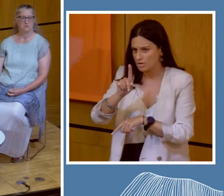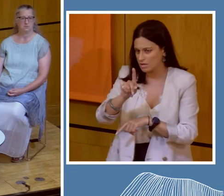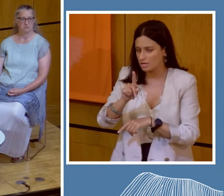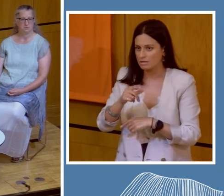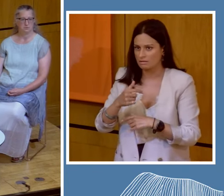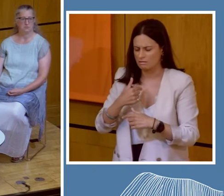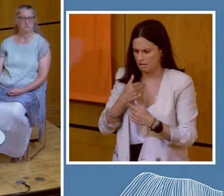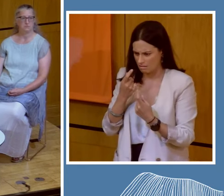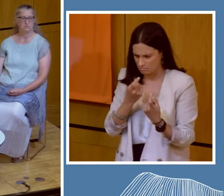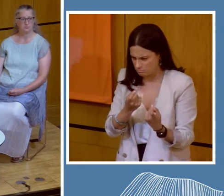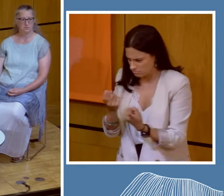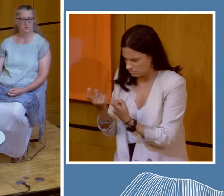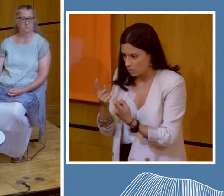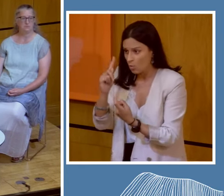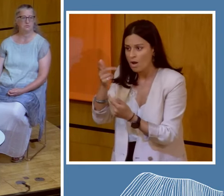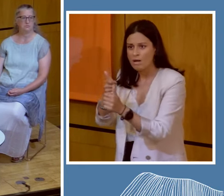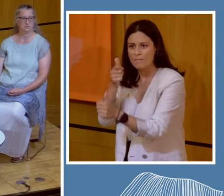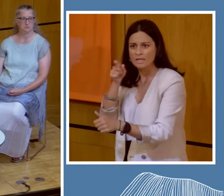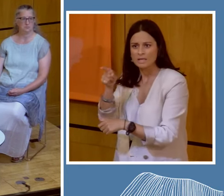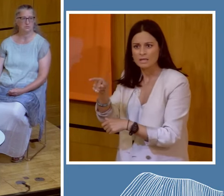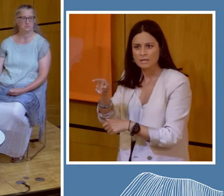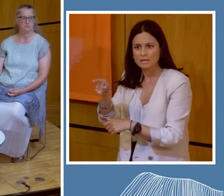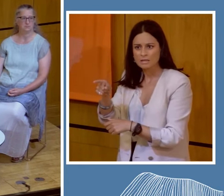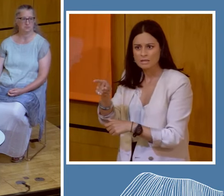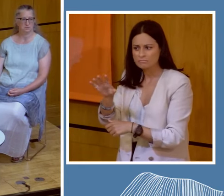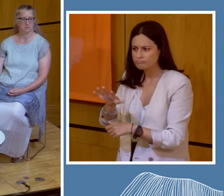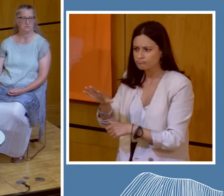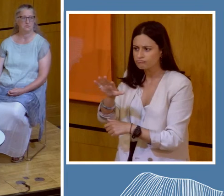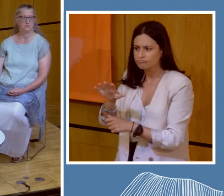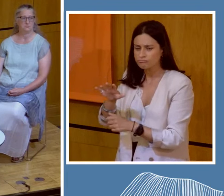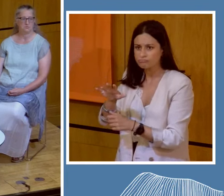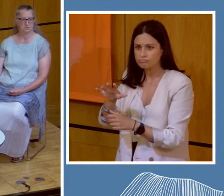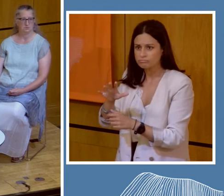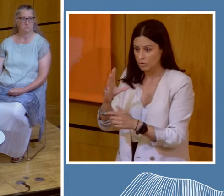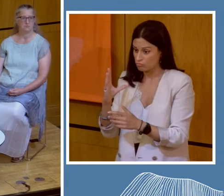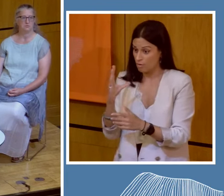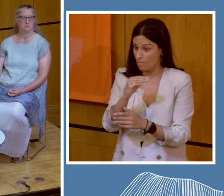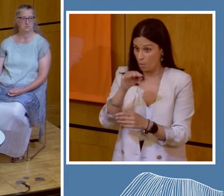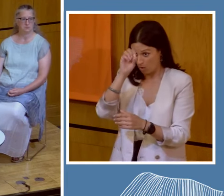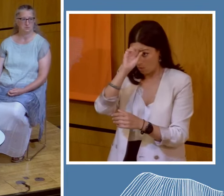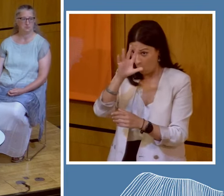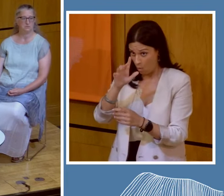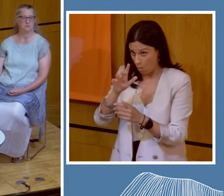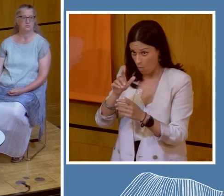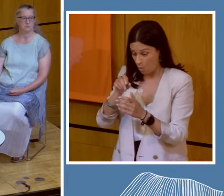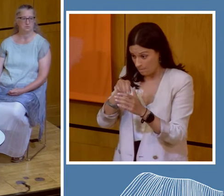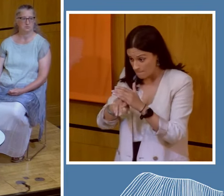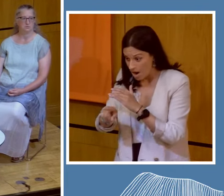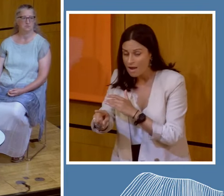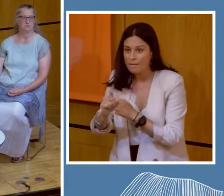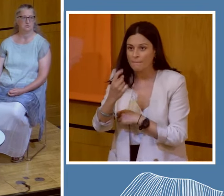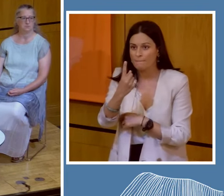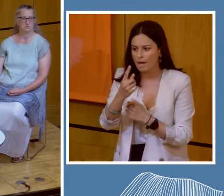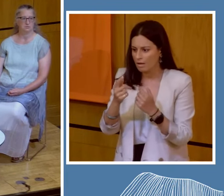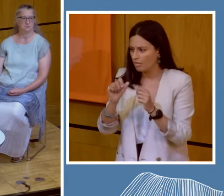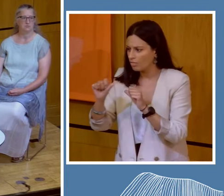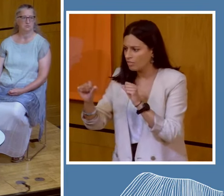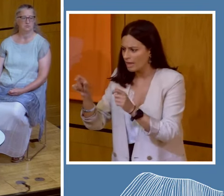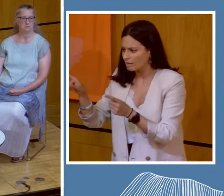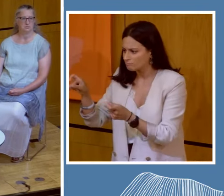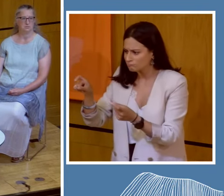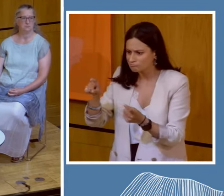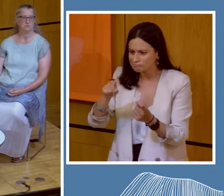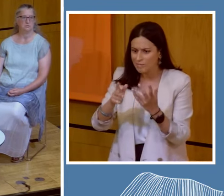And when I look to one of the companies, they've got, you know, they're reporting on the coal mining, but they're also reporting on all the other resources